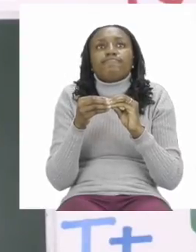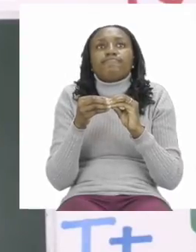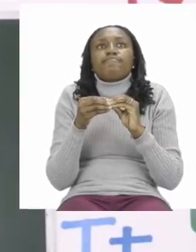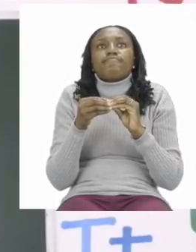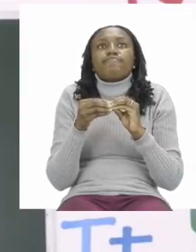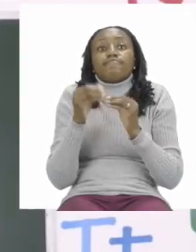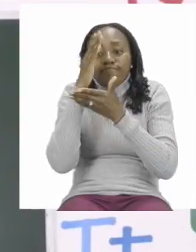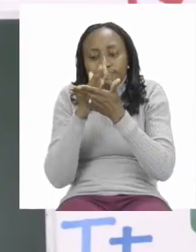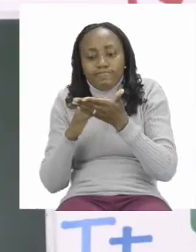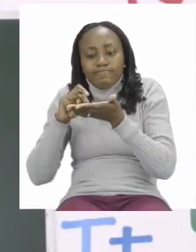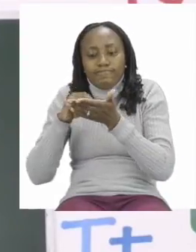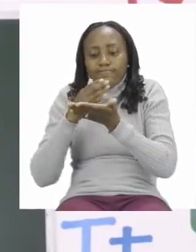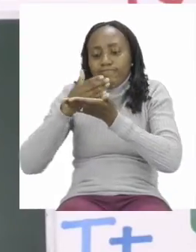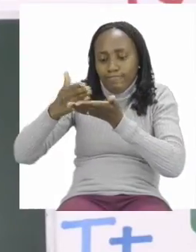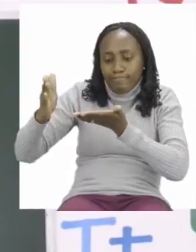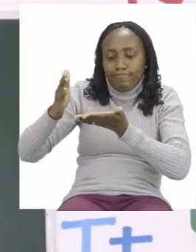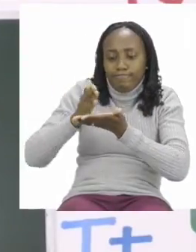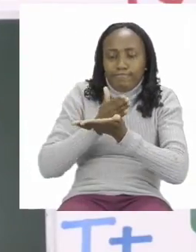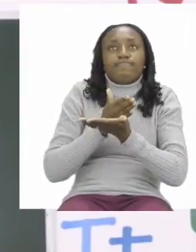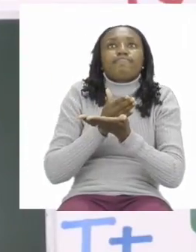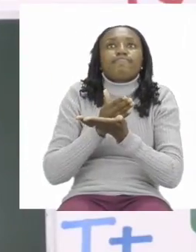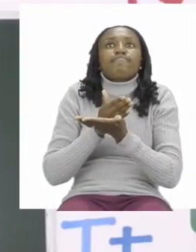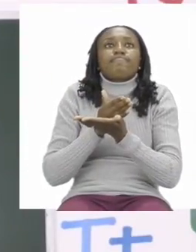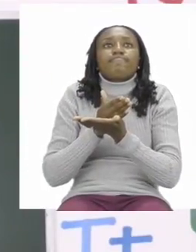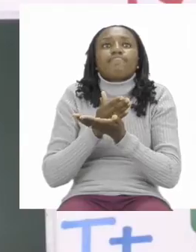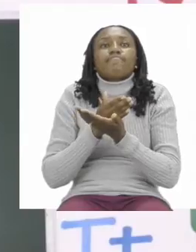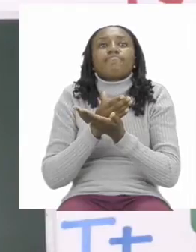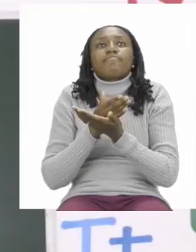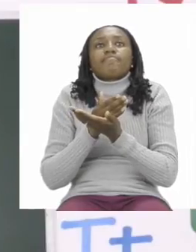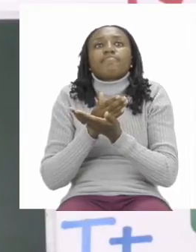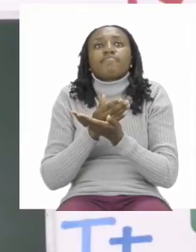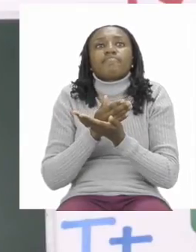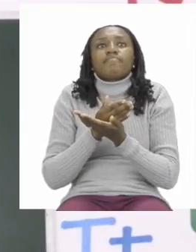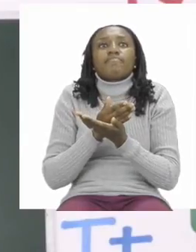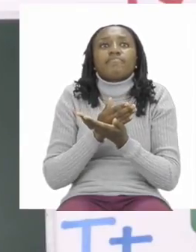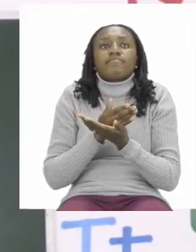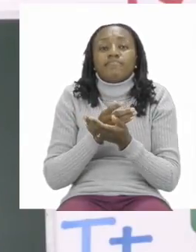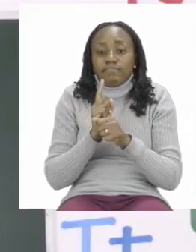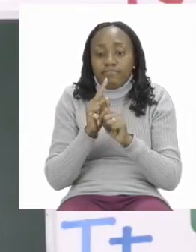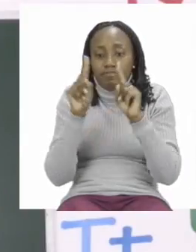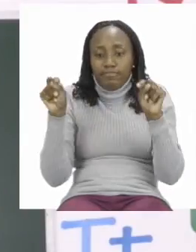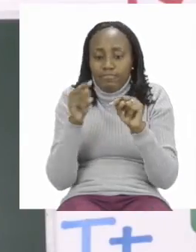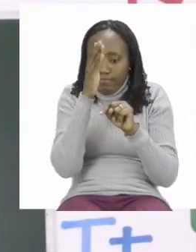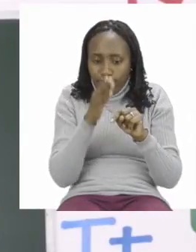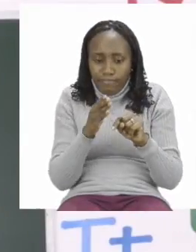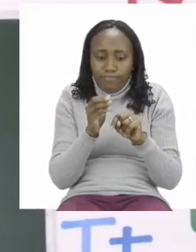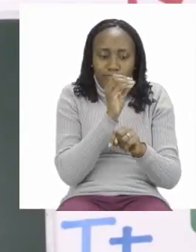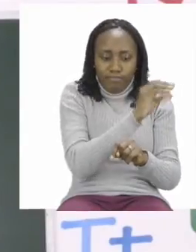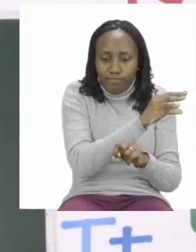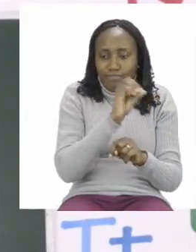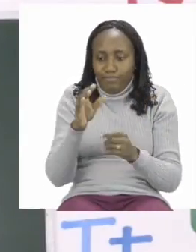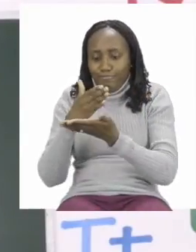again. And then for the halving we first make our box half and then we